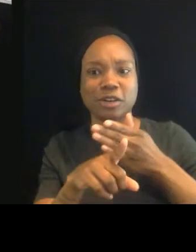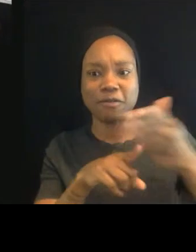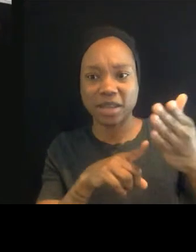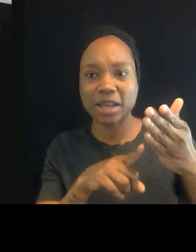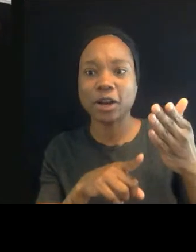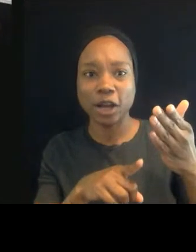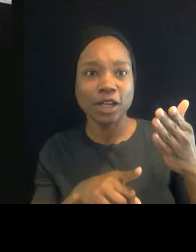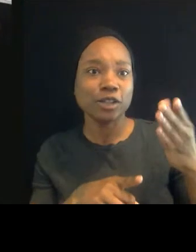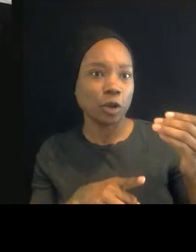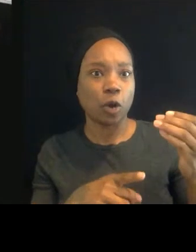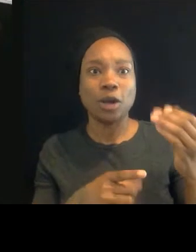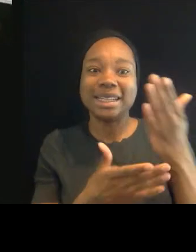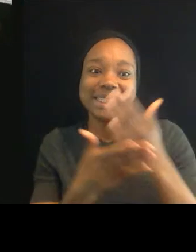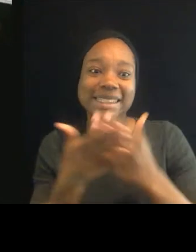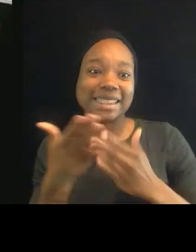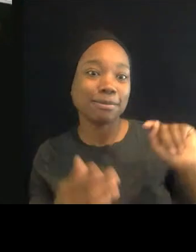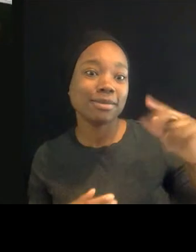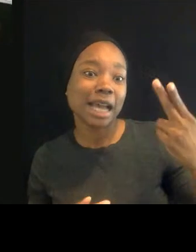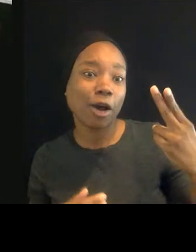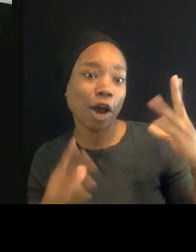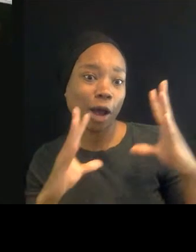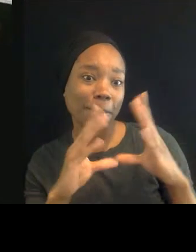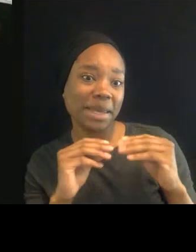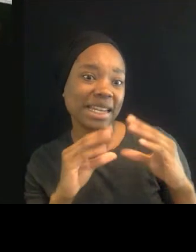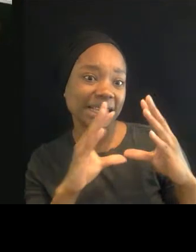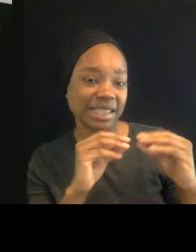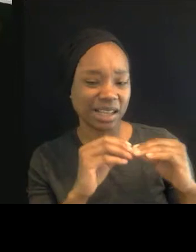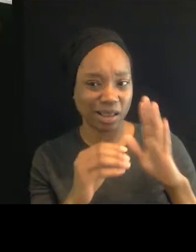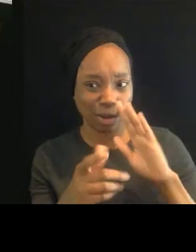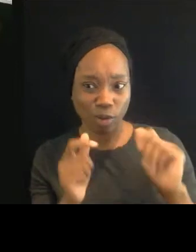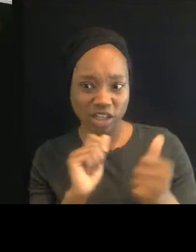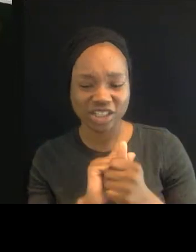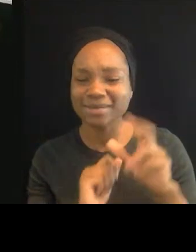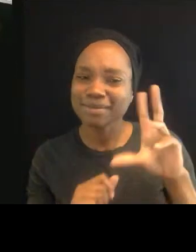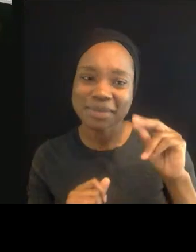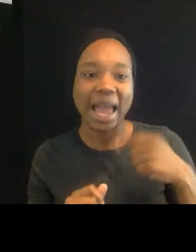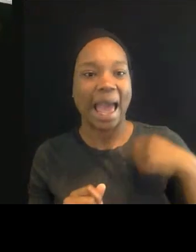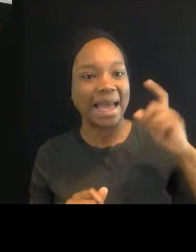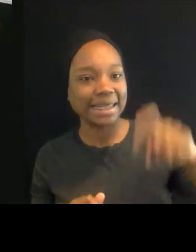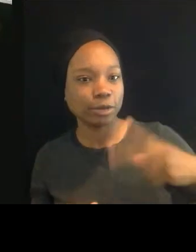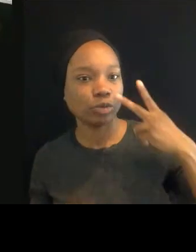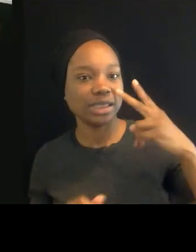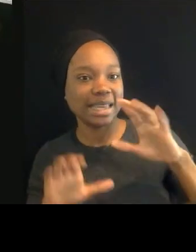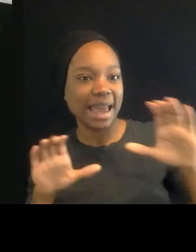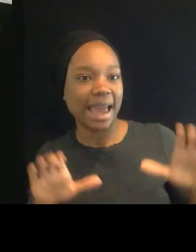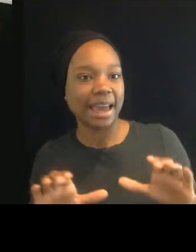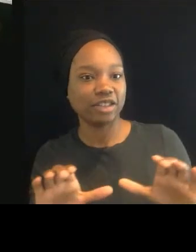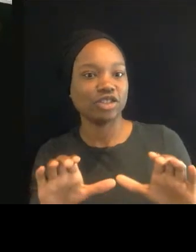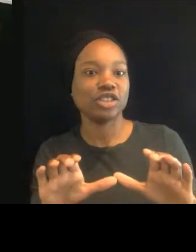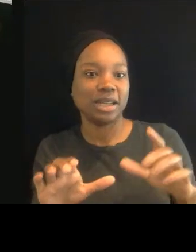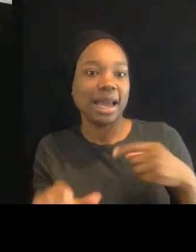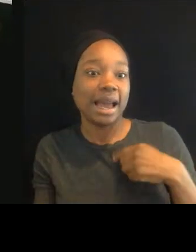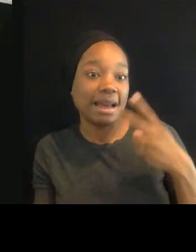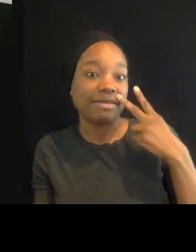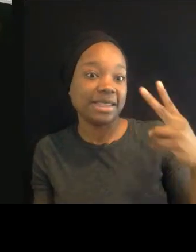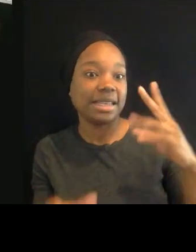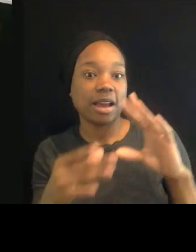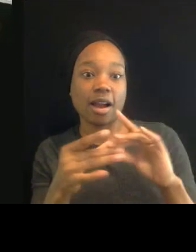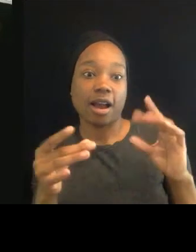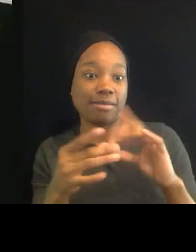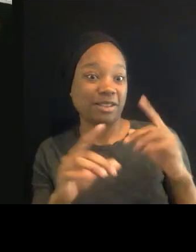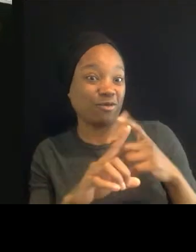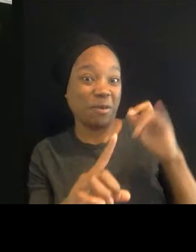that's not enough. I need some changes. And even from there, I received comments that people did not like that. And you know what?